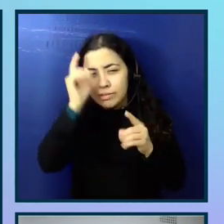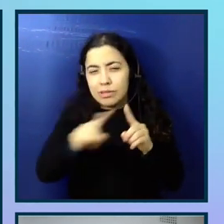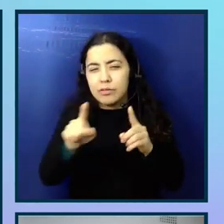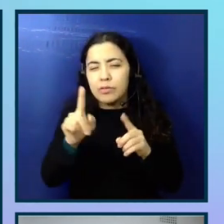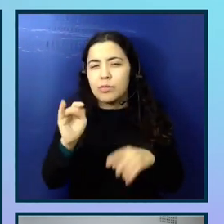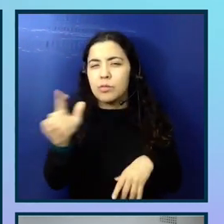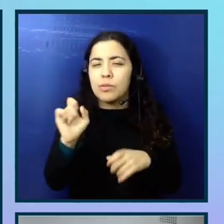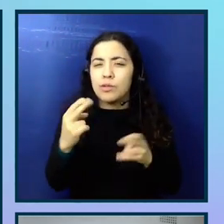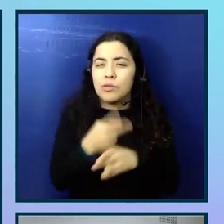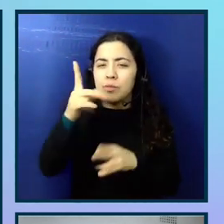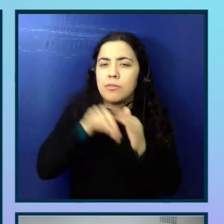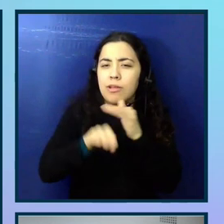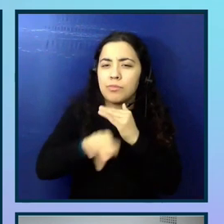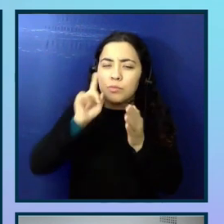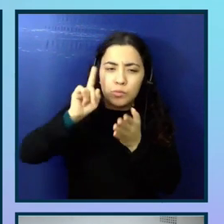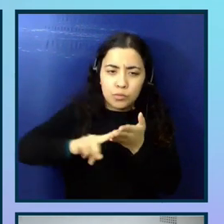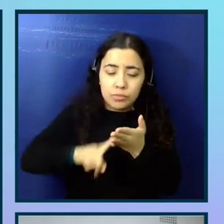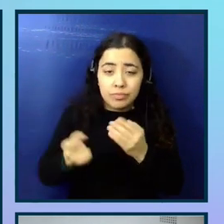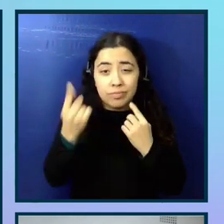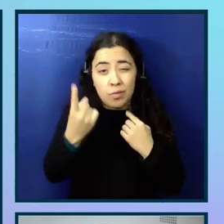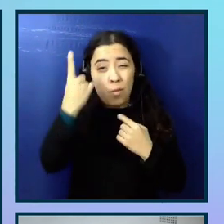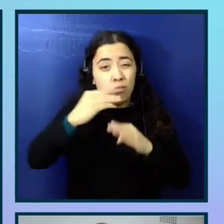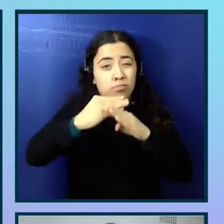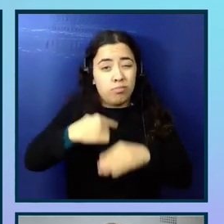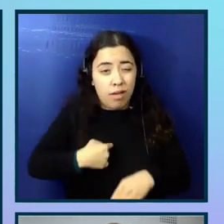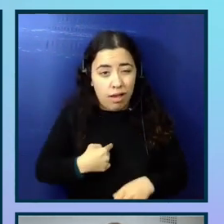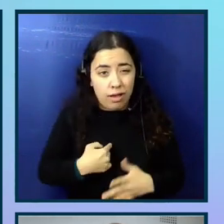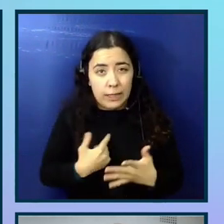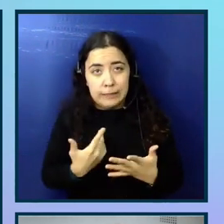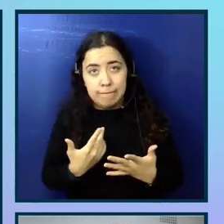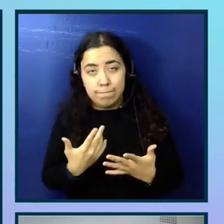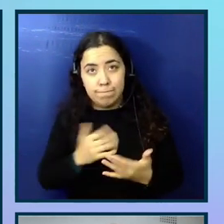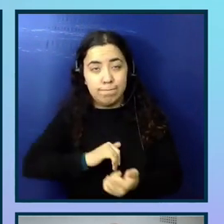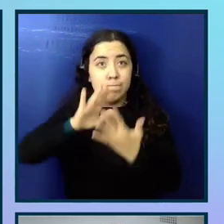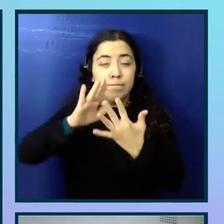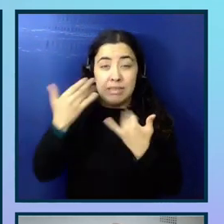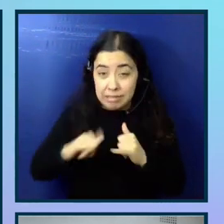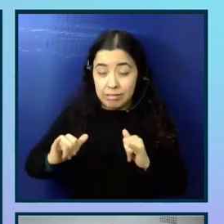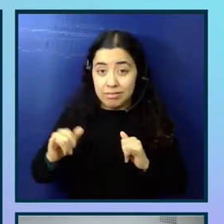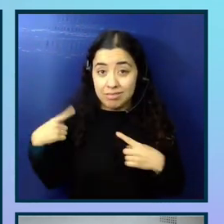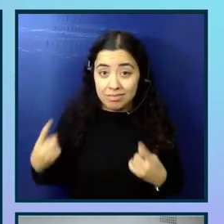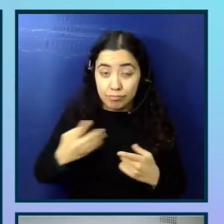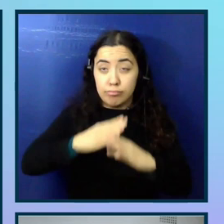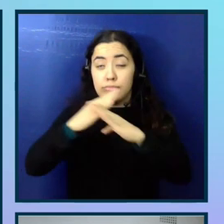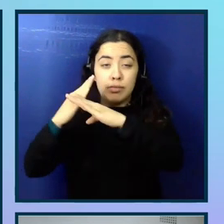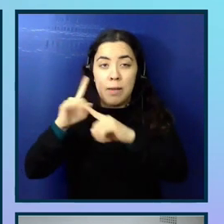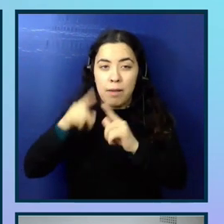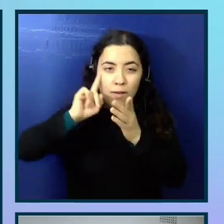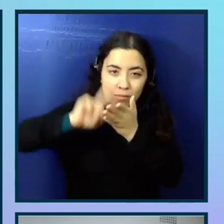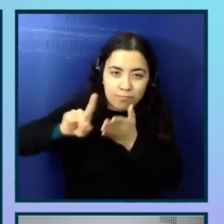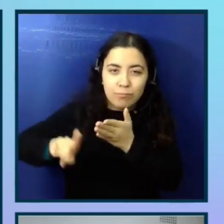research. However, the one block that I have come across and still come across with accessibility research